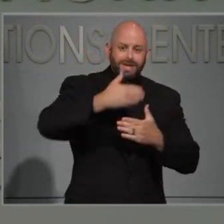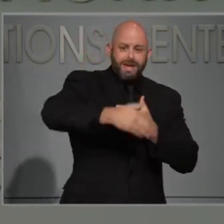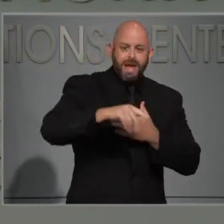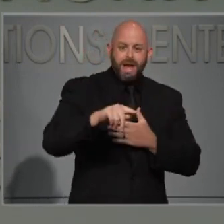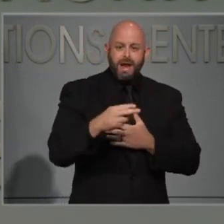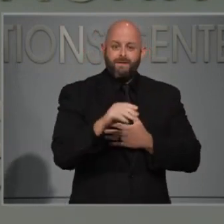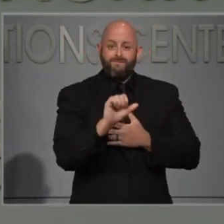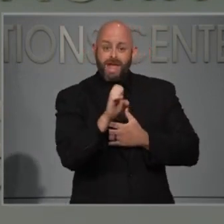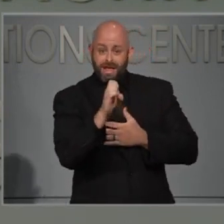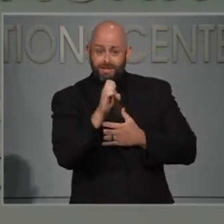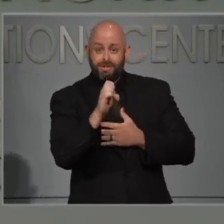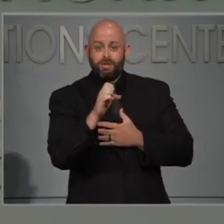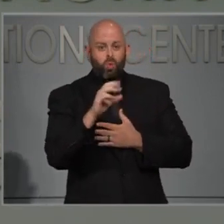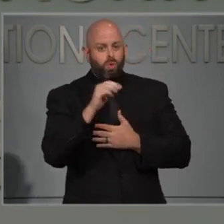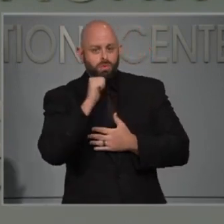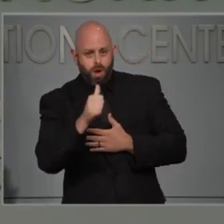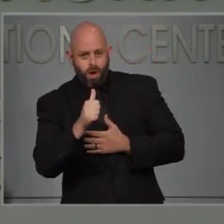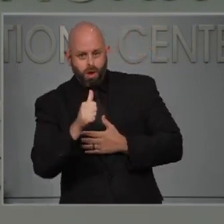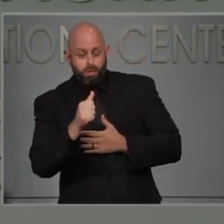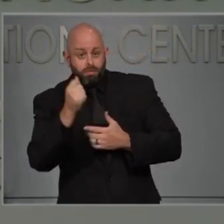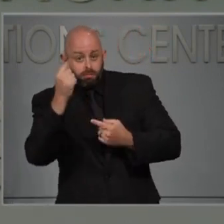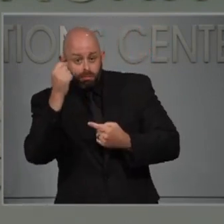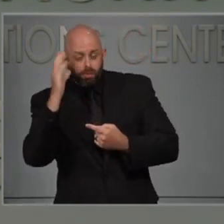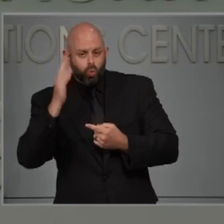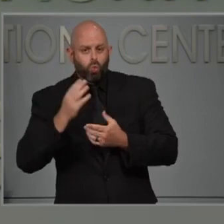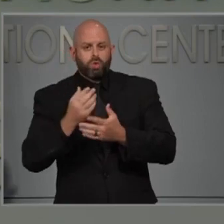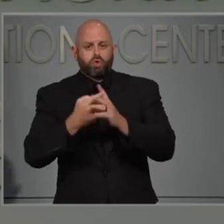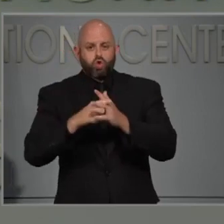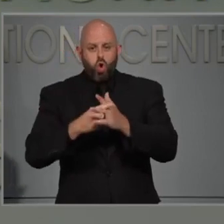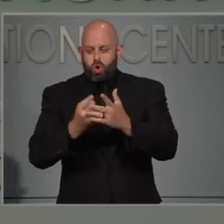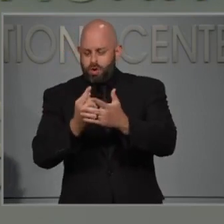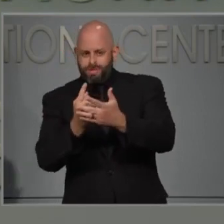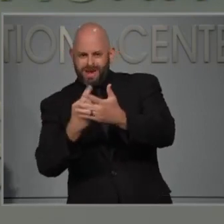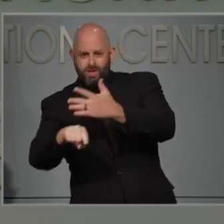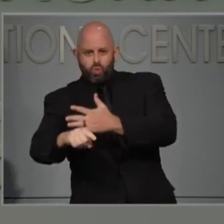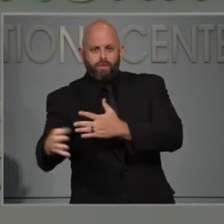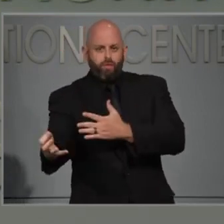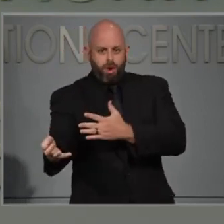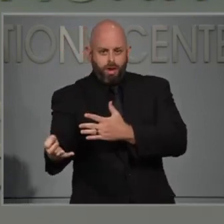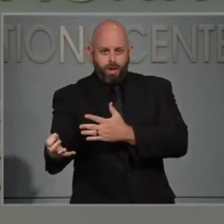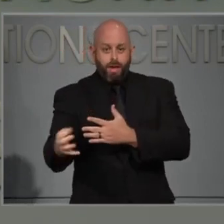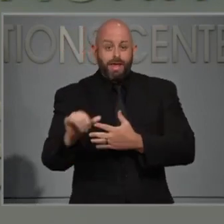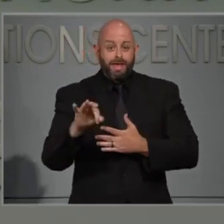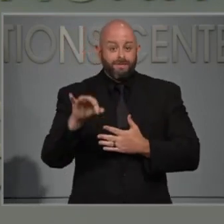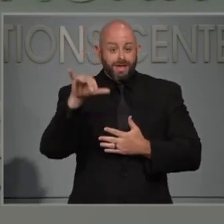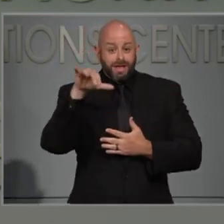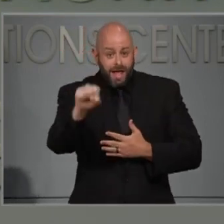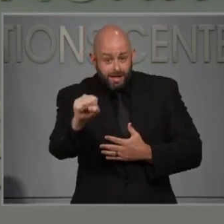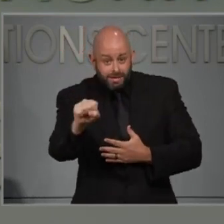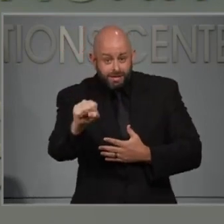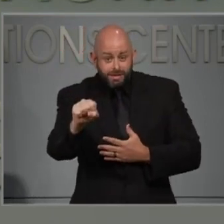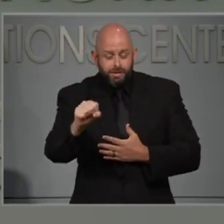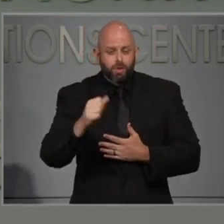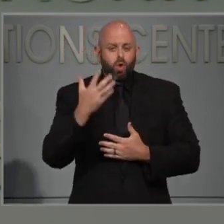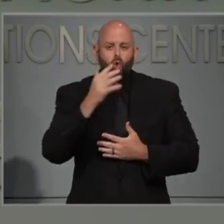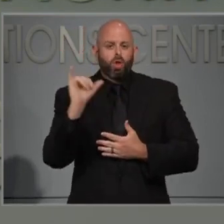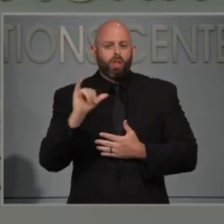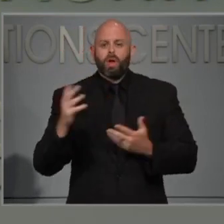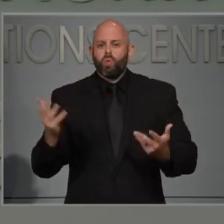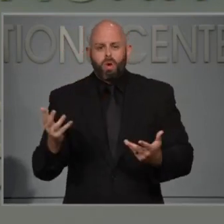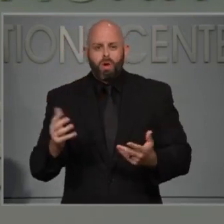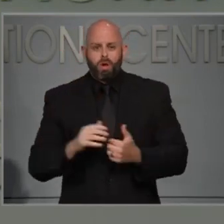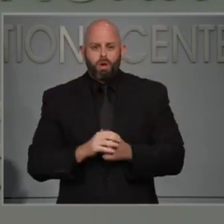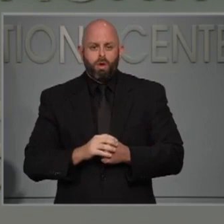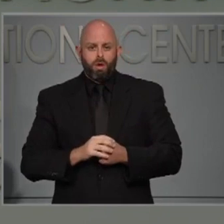on Friday of next week. And if we are, what it will look like. That's what we're doing right now. We